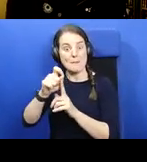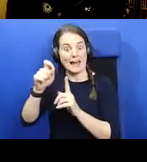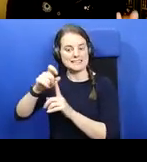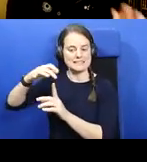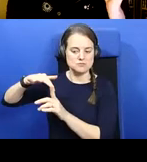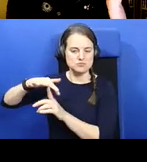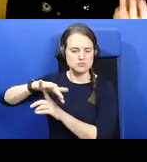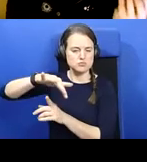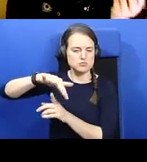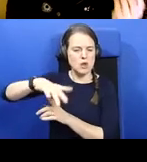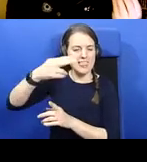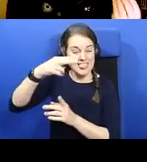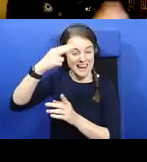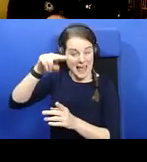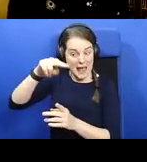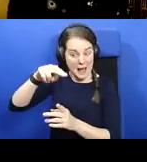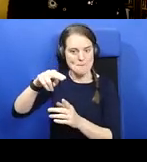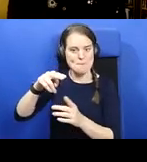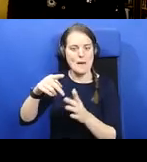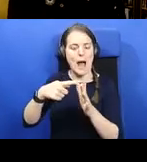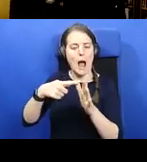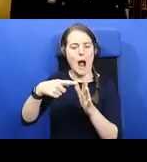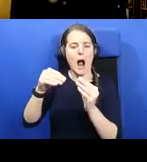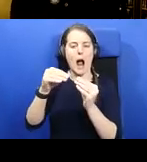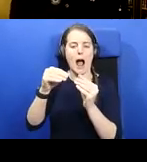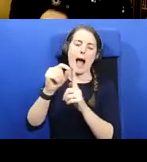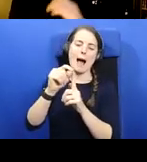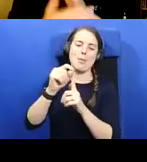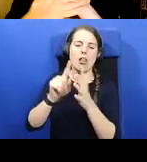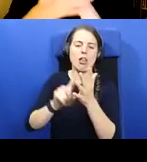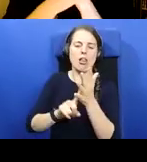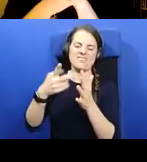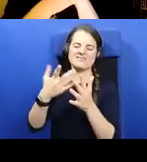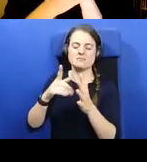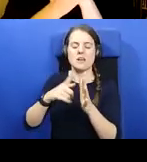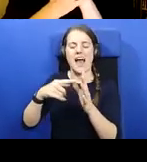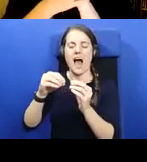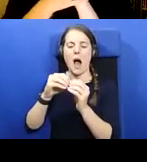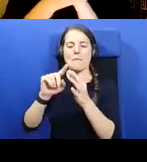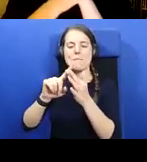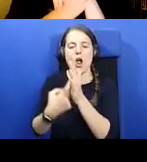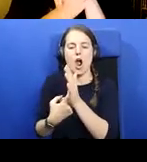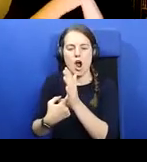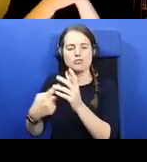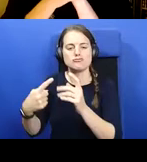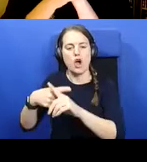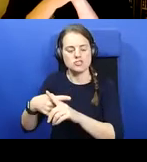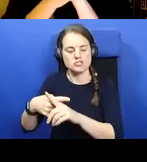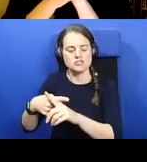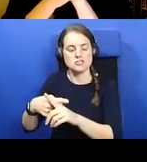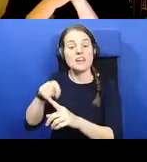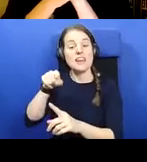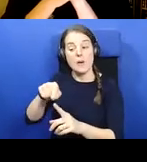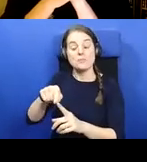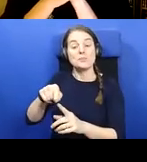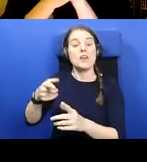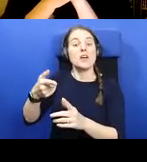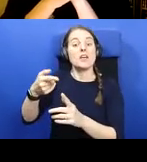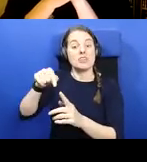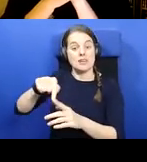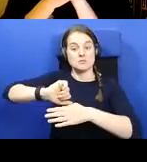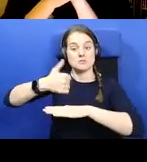Pictish. The Aber part is definitely Pictish. Now it was founded by a man named Moel Rova,